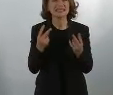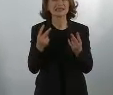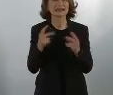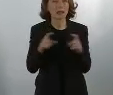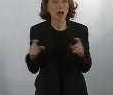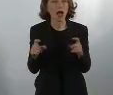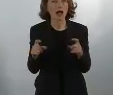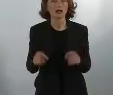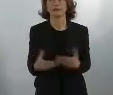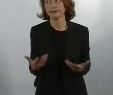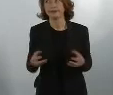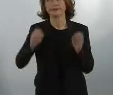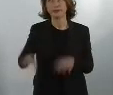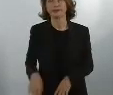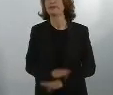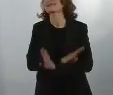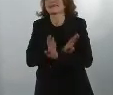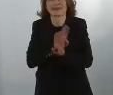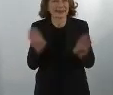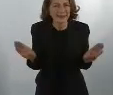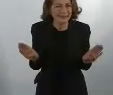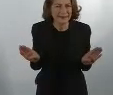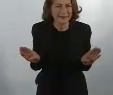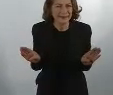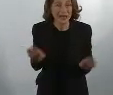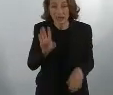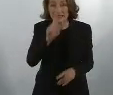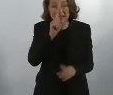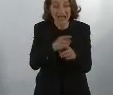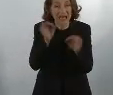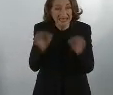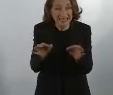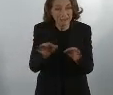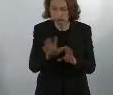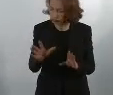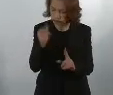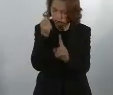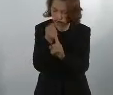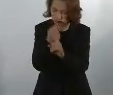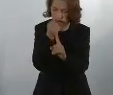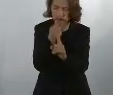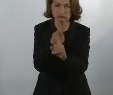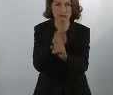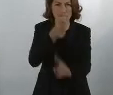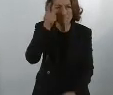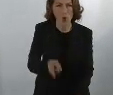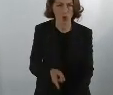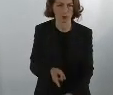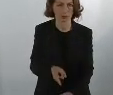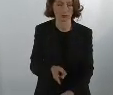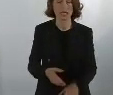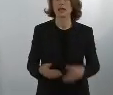you should never resignate in politics. You should always pursue and fight for